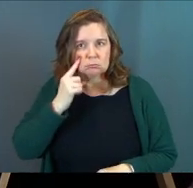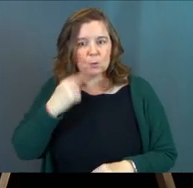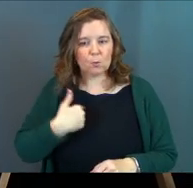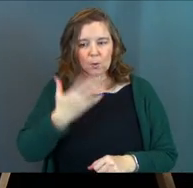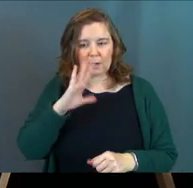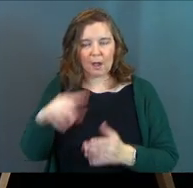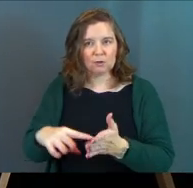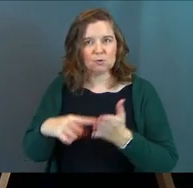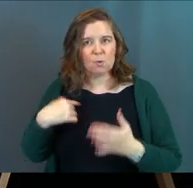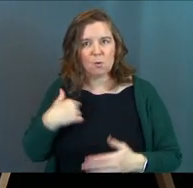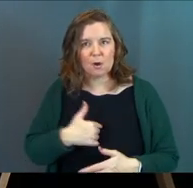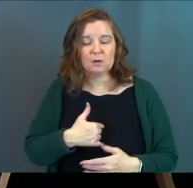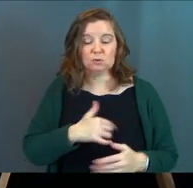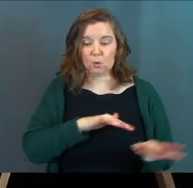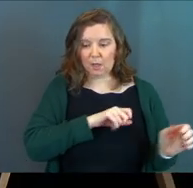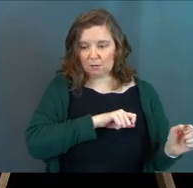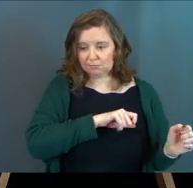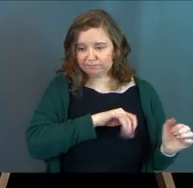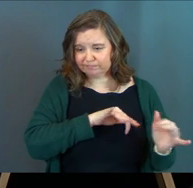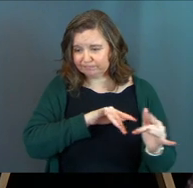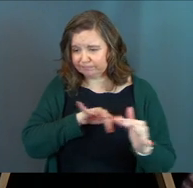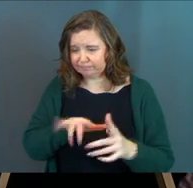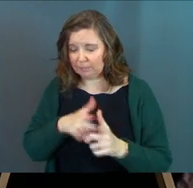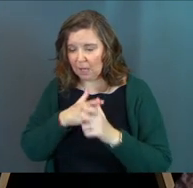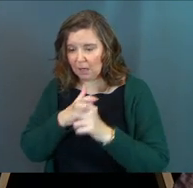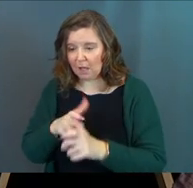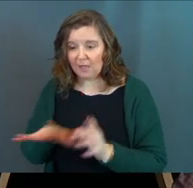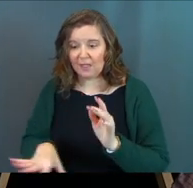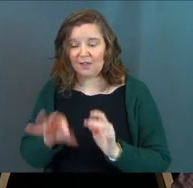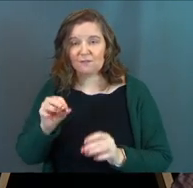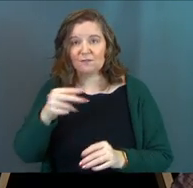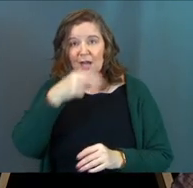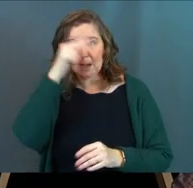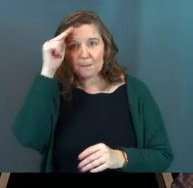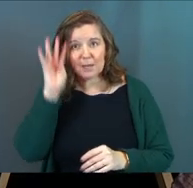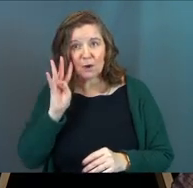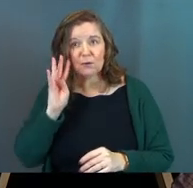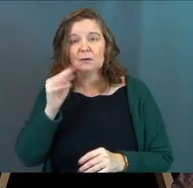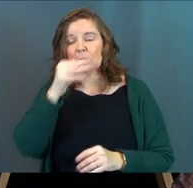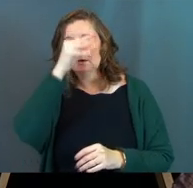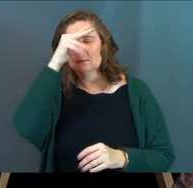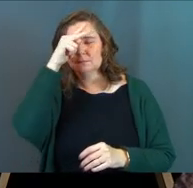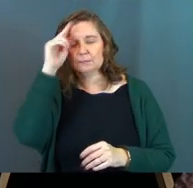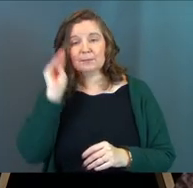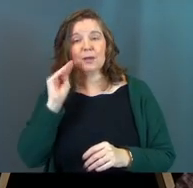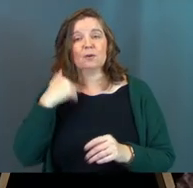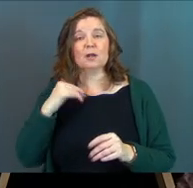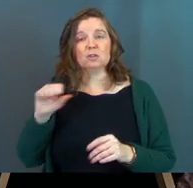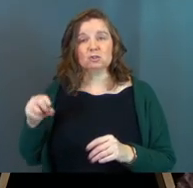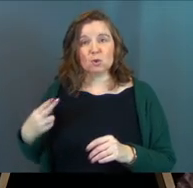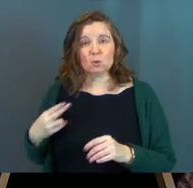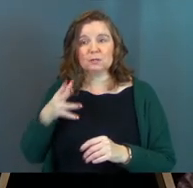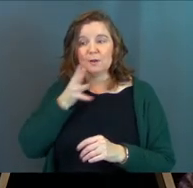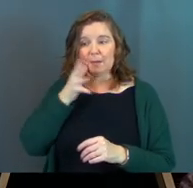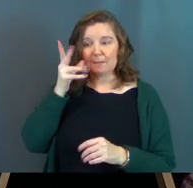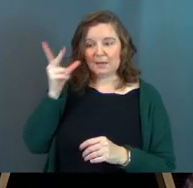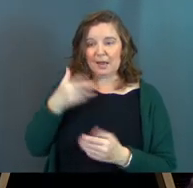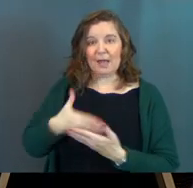God has revealed to us. And so they left running and they found Mary and Joseph, mom and dad, and the baby lying in the manger.